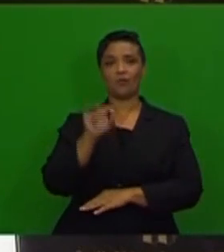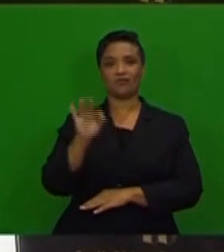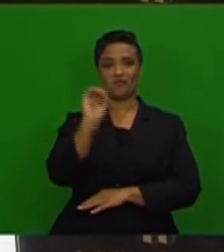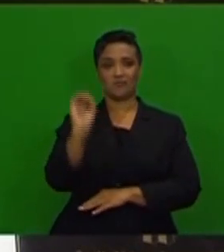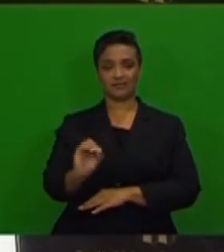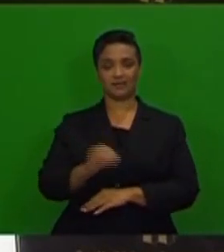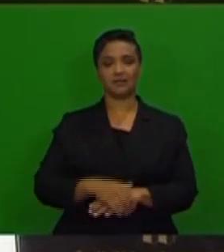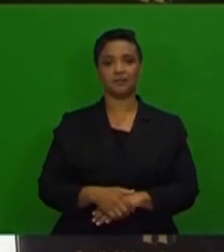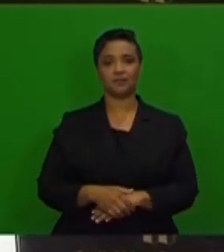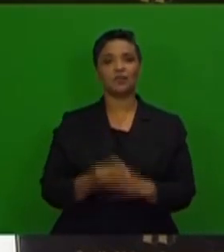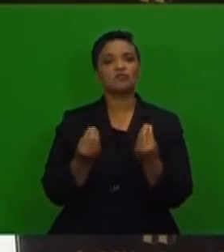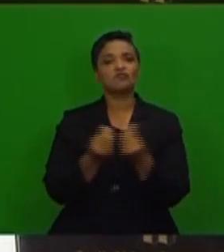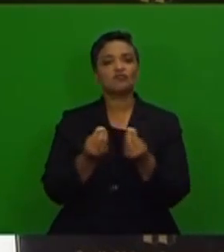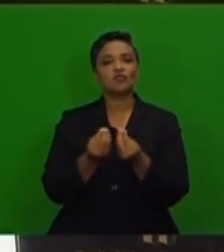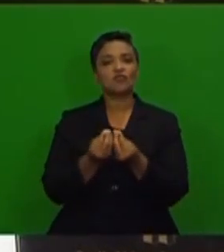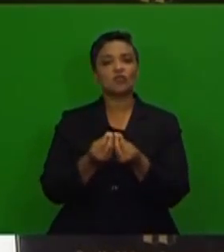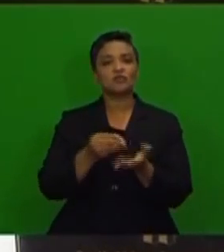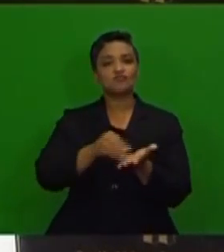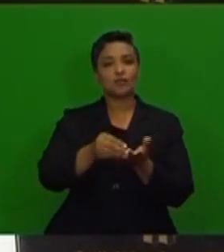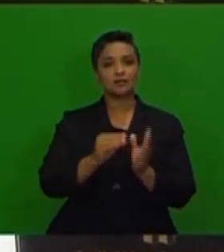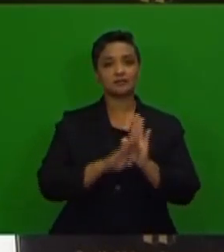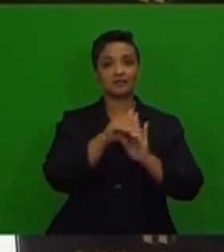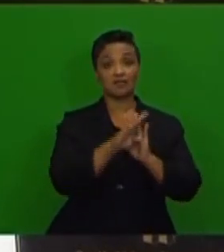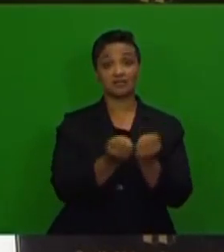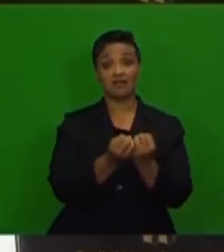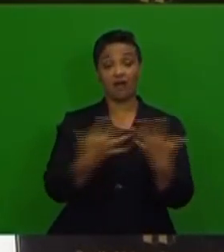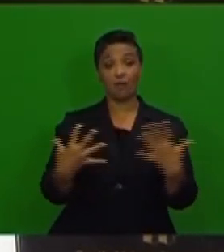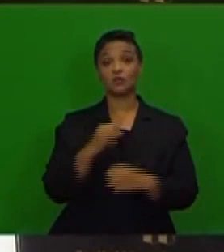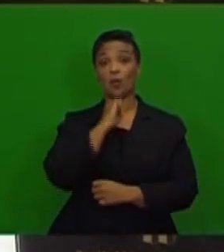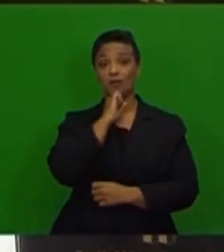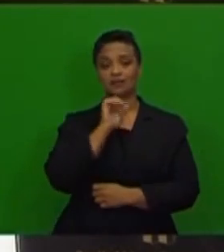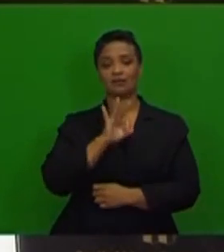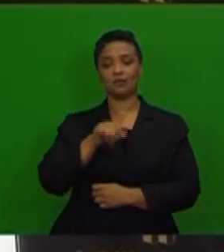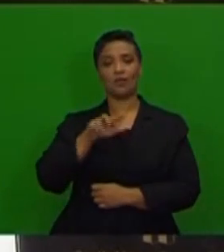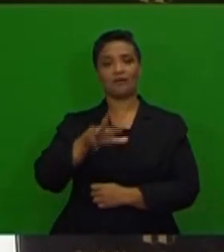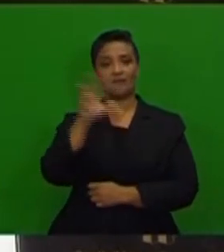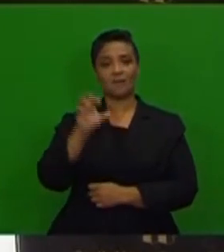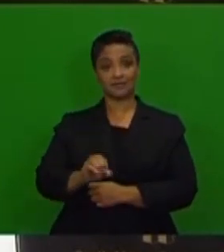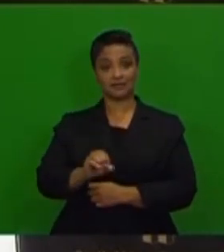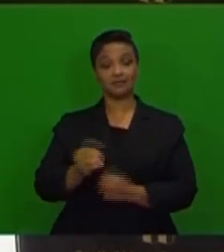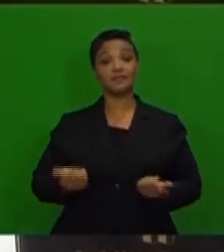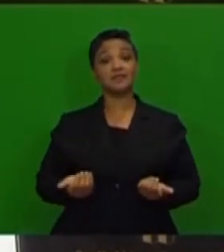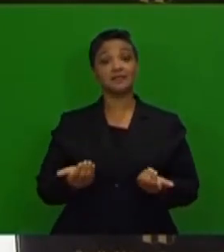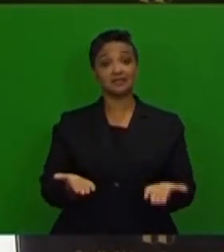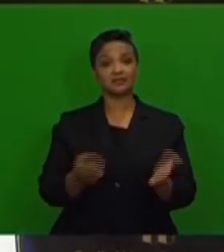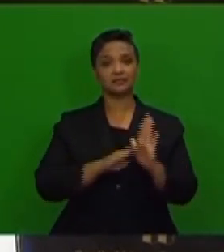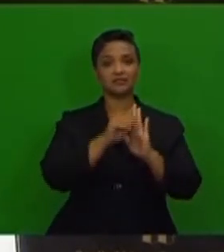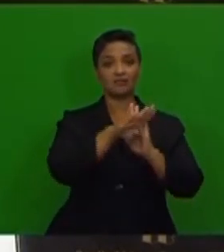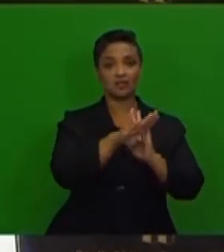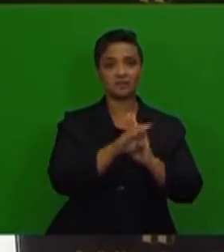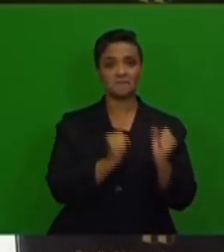Goods price inflation in August was 3.9%, while services price inflation remained at 4